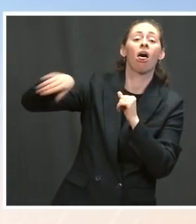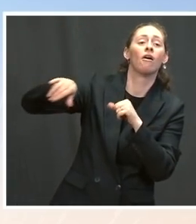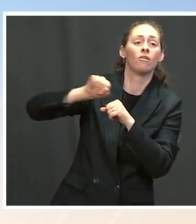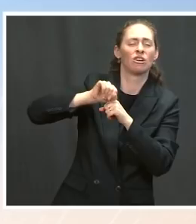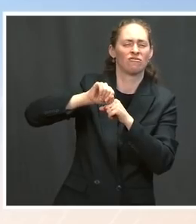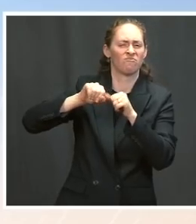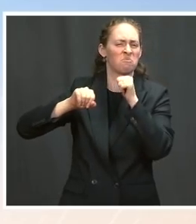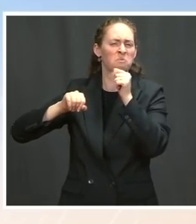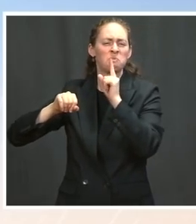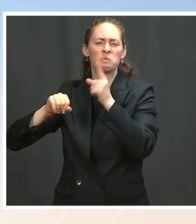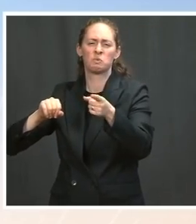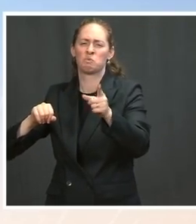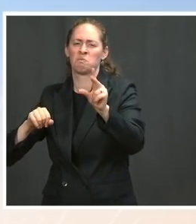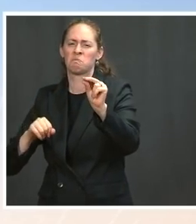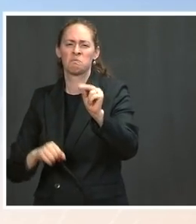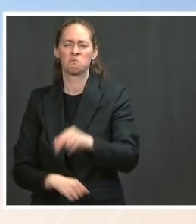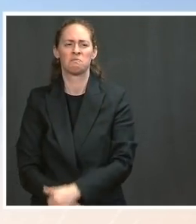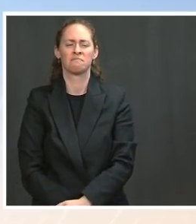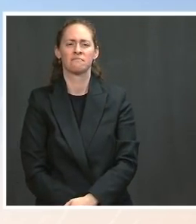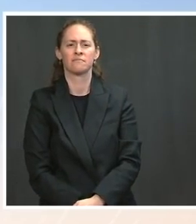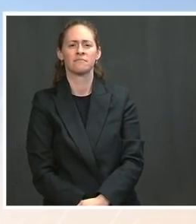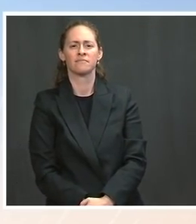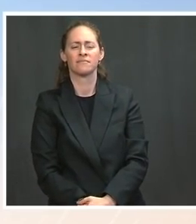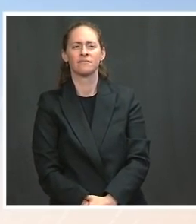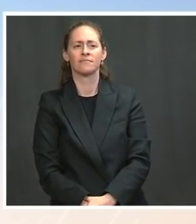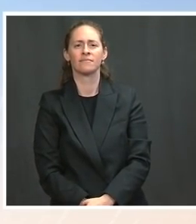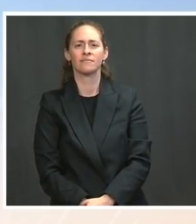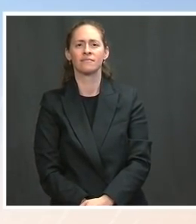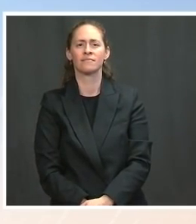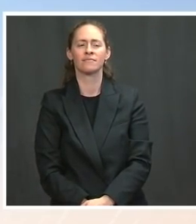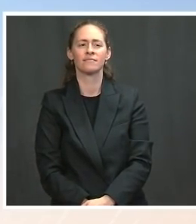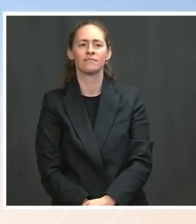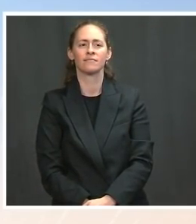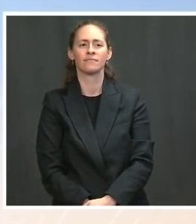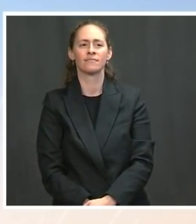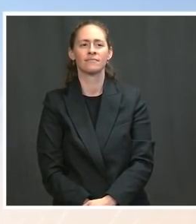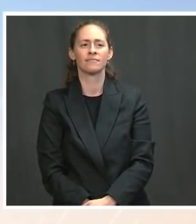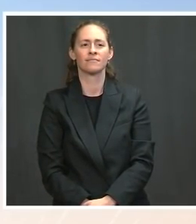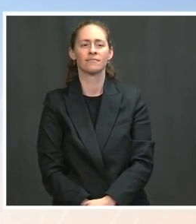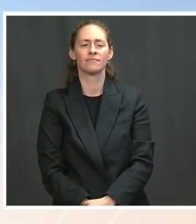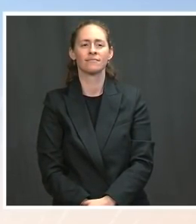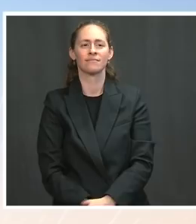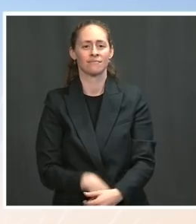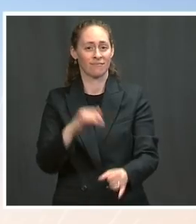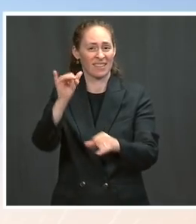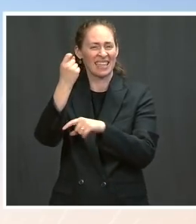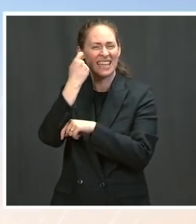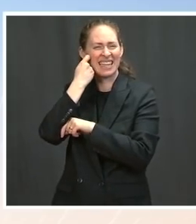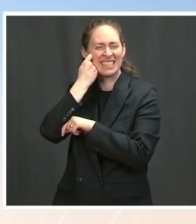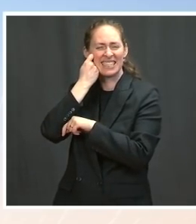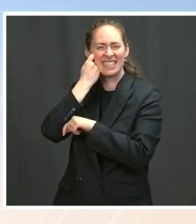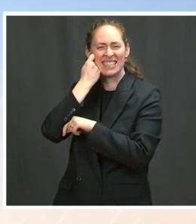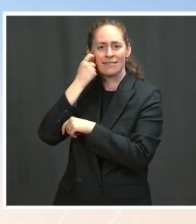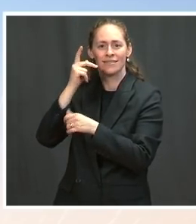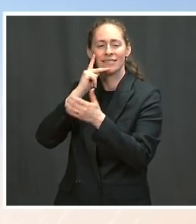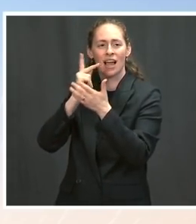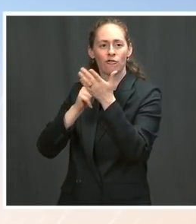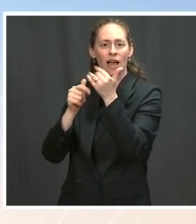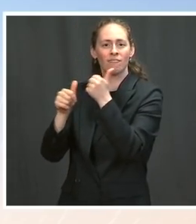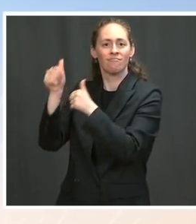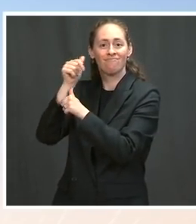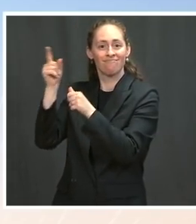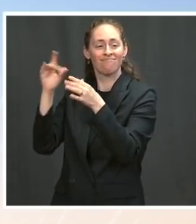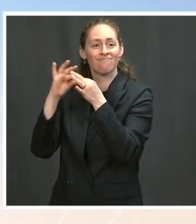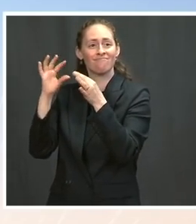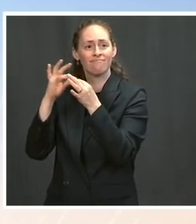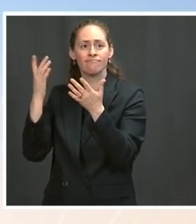to work. We do recognize, as Secretary Yellen talked about a bit, that labor supply has been affected by the pandemic for a range